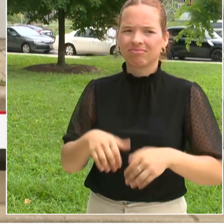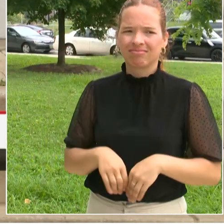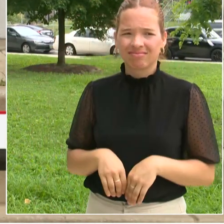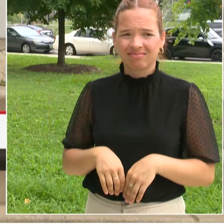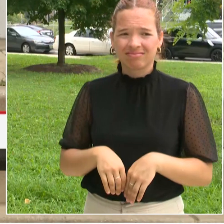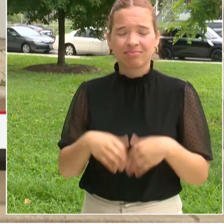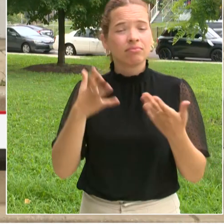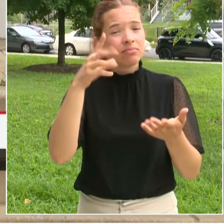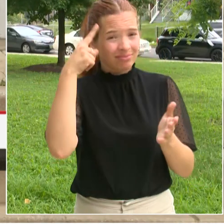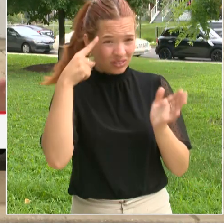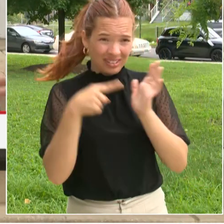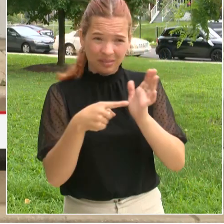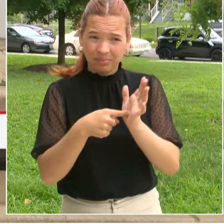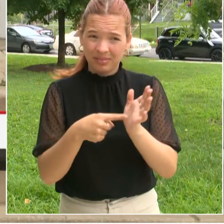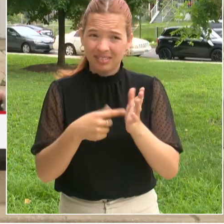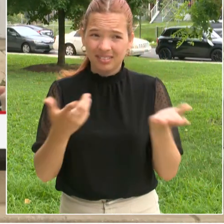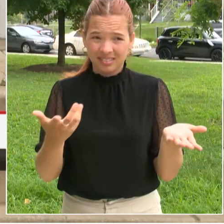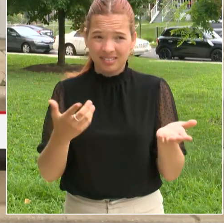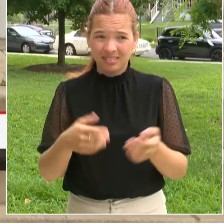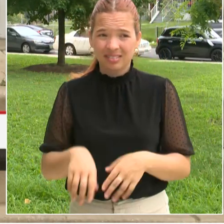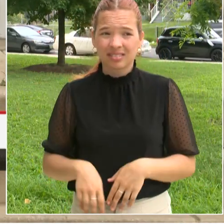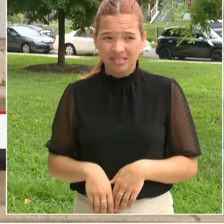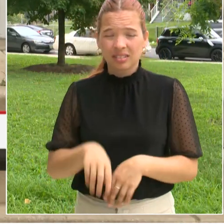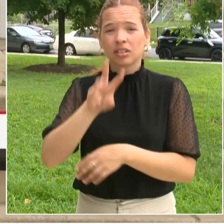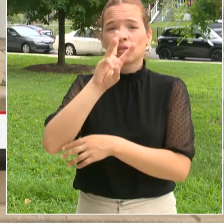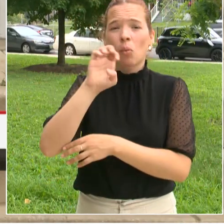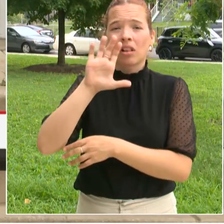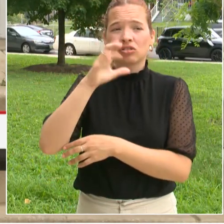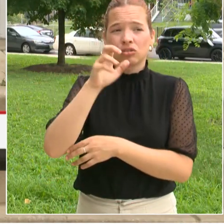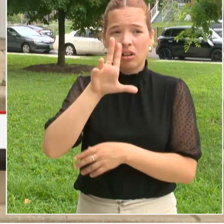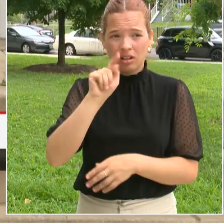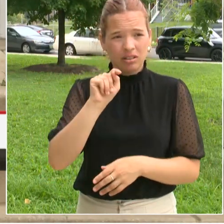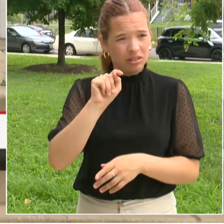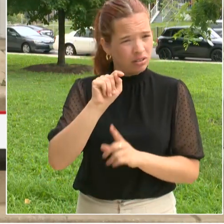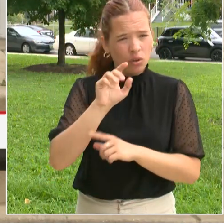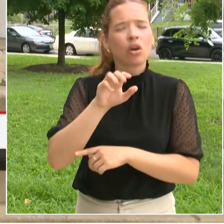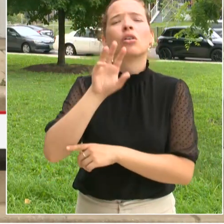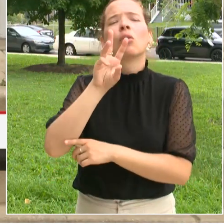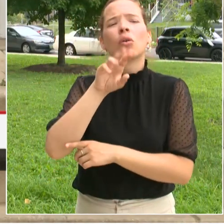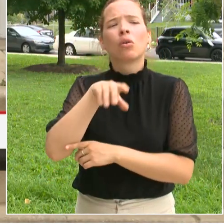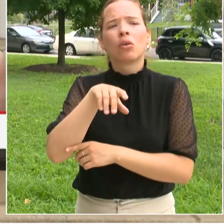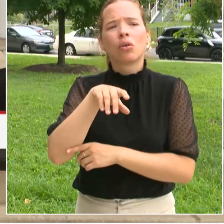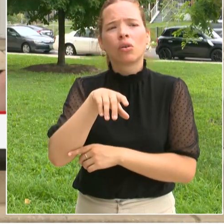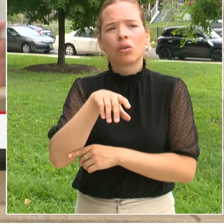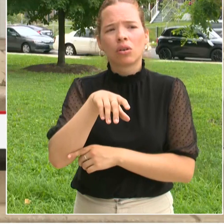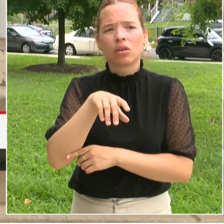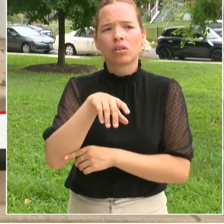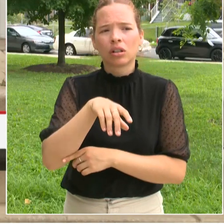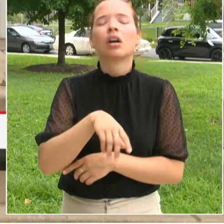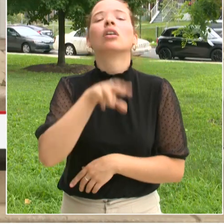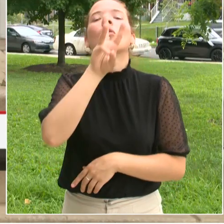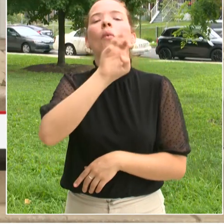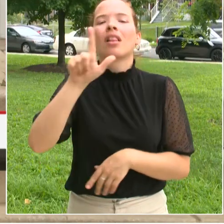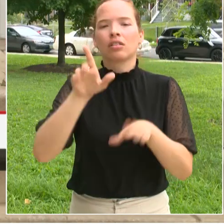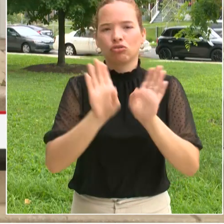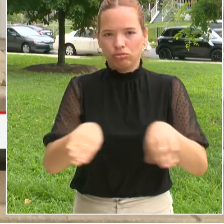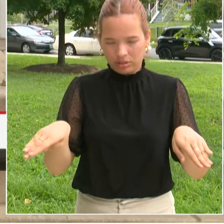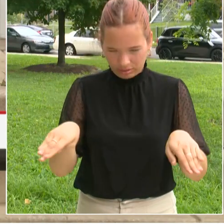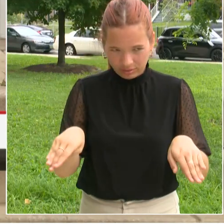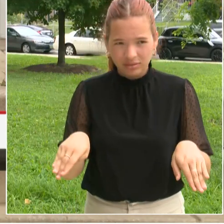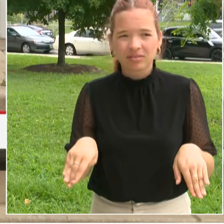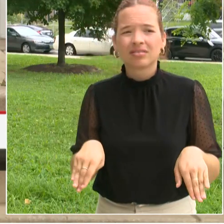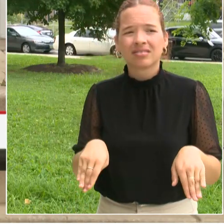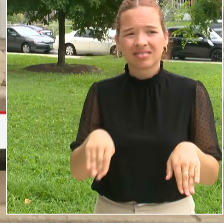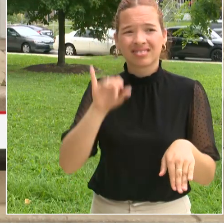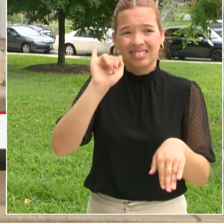immunizations. You've heard that consistent message across all of us today. We're working together collectively as a district